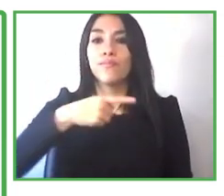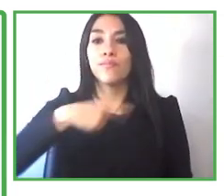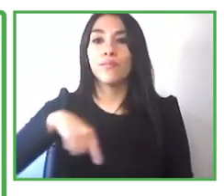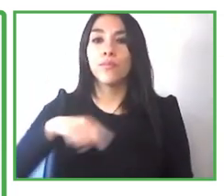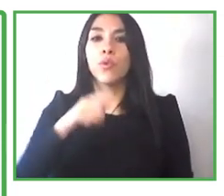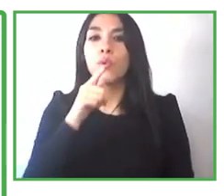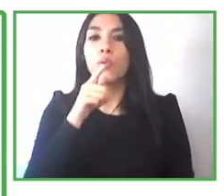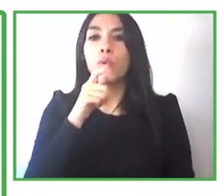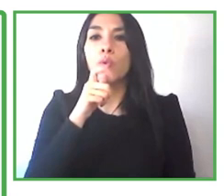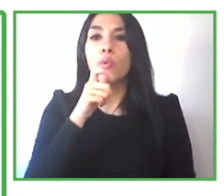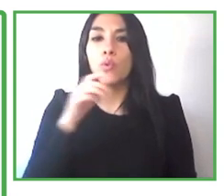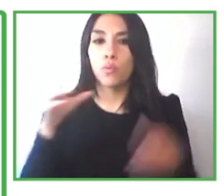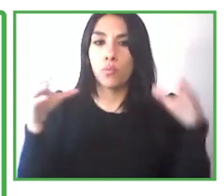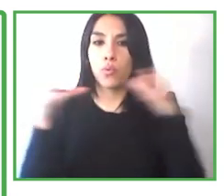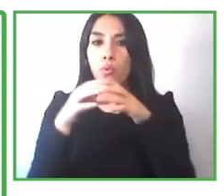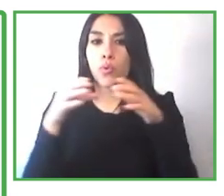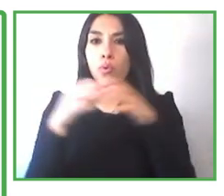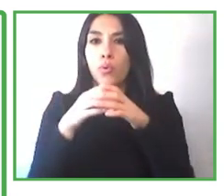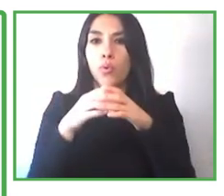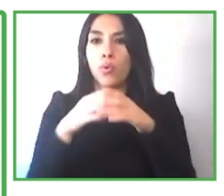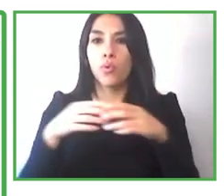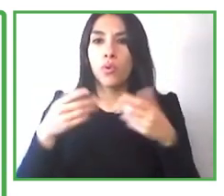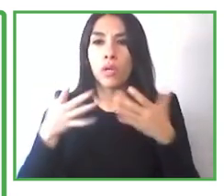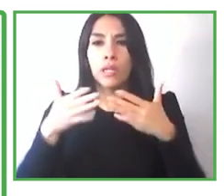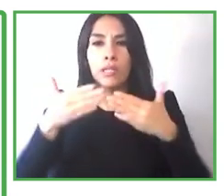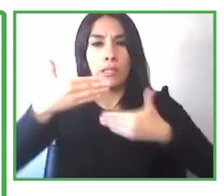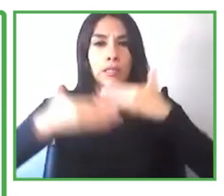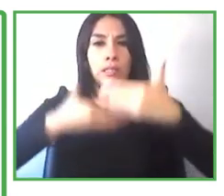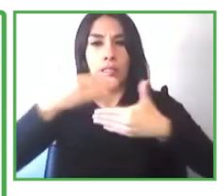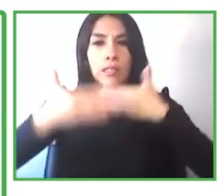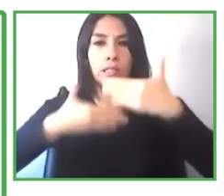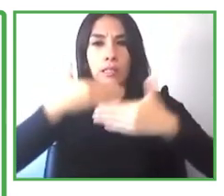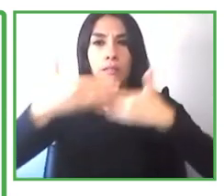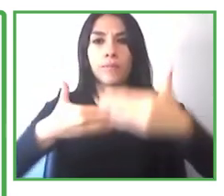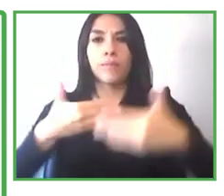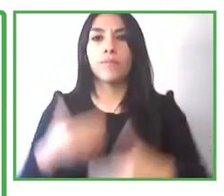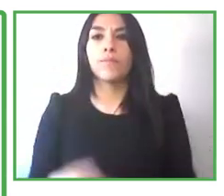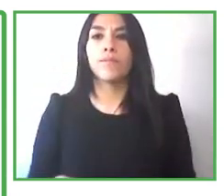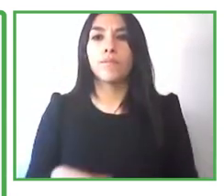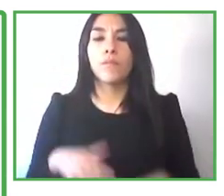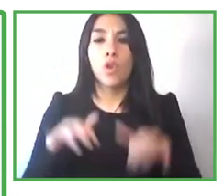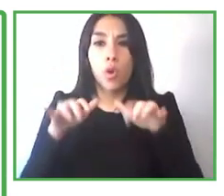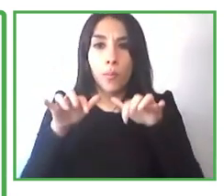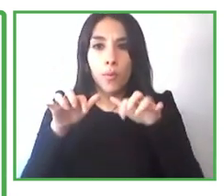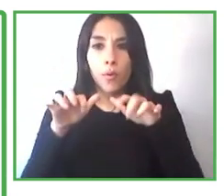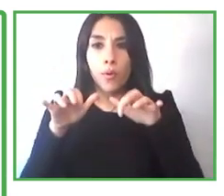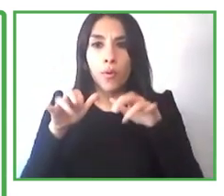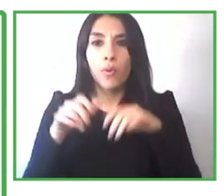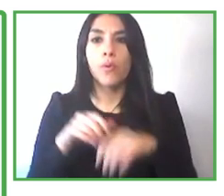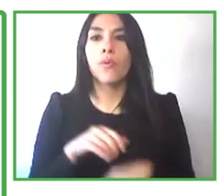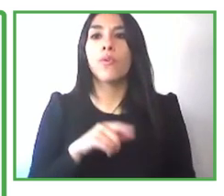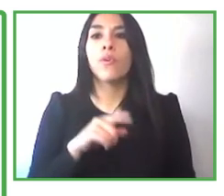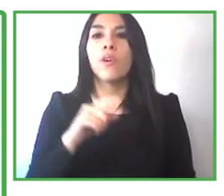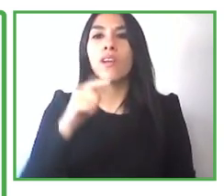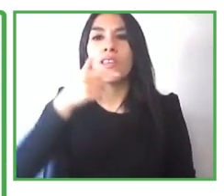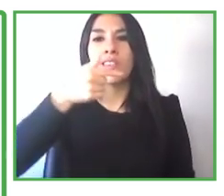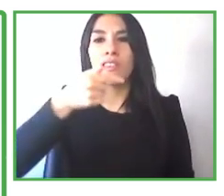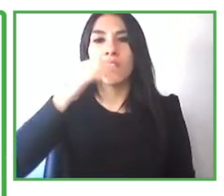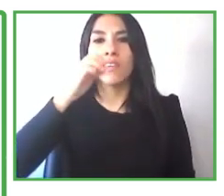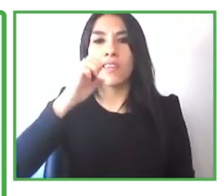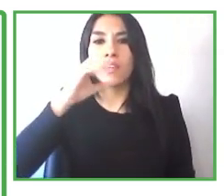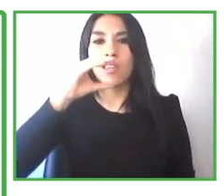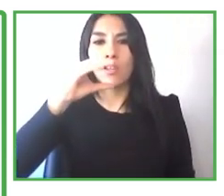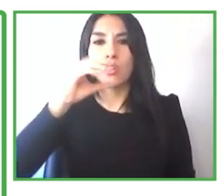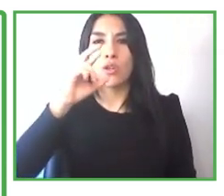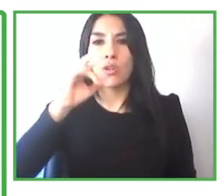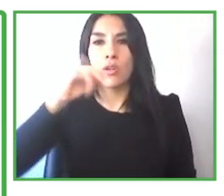we work very closely together to plan and prepare well in advance of each internship and to try and match